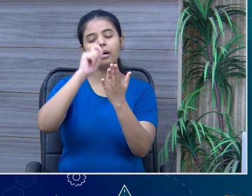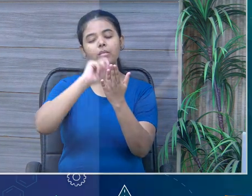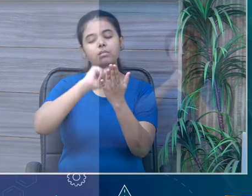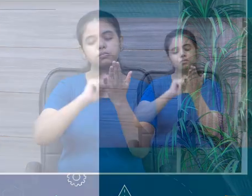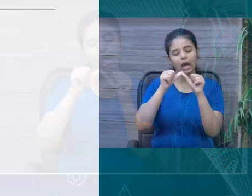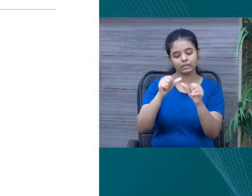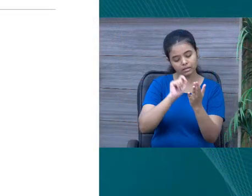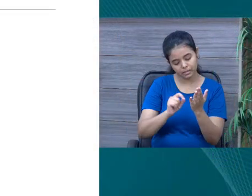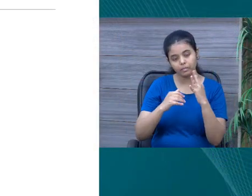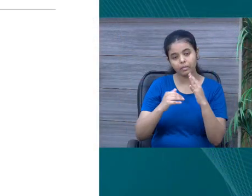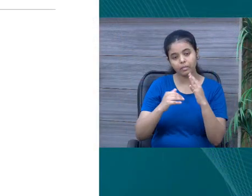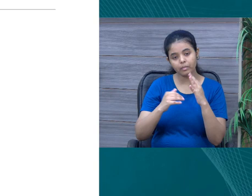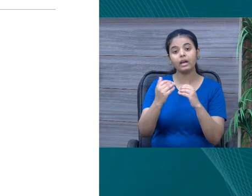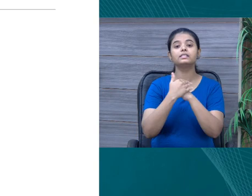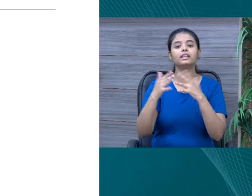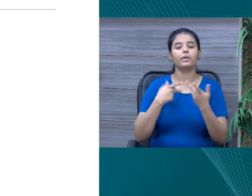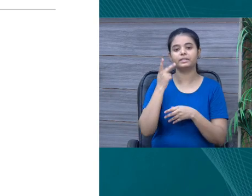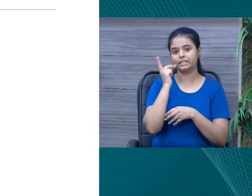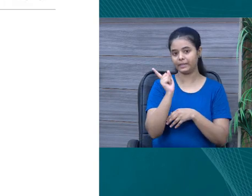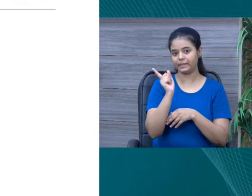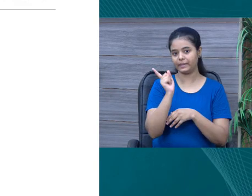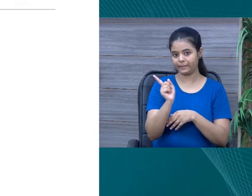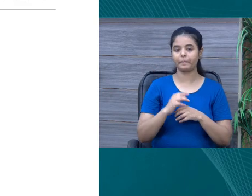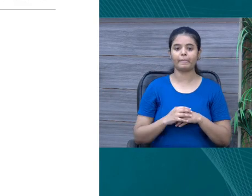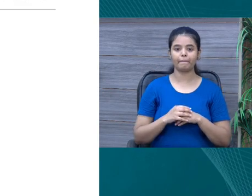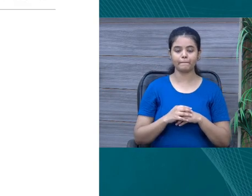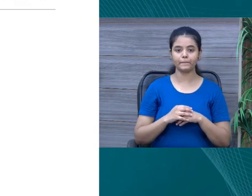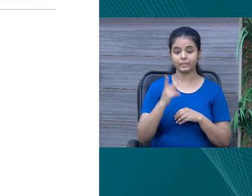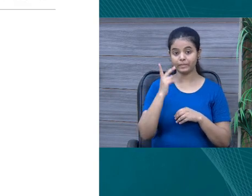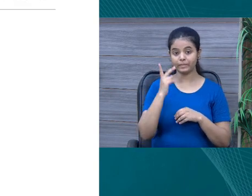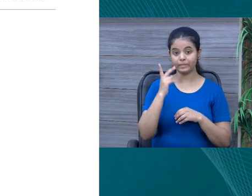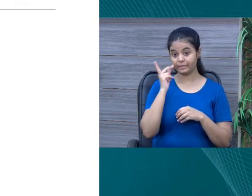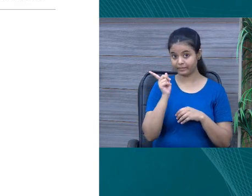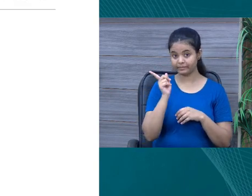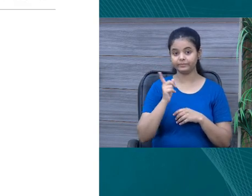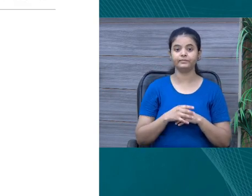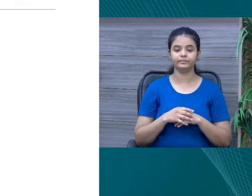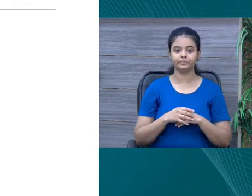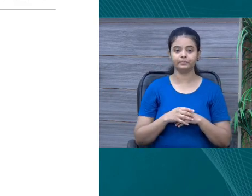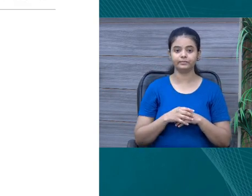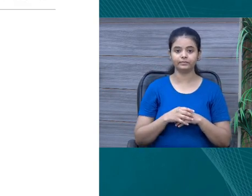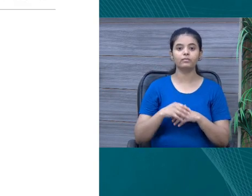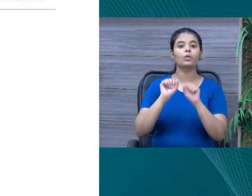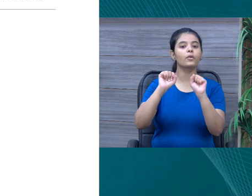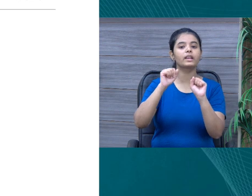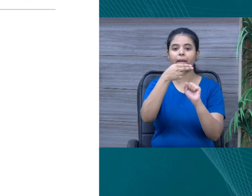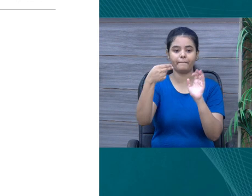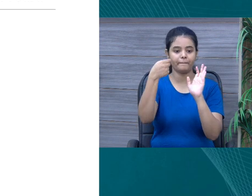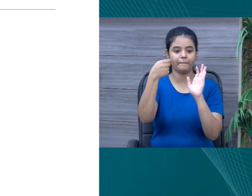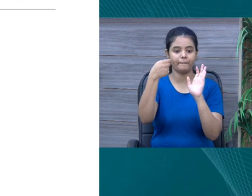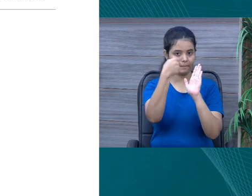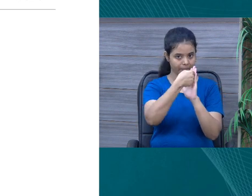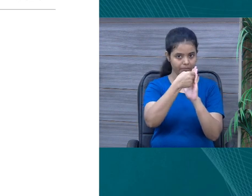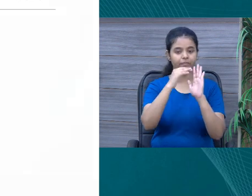answers to all of us. Let's just look at the format. So, this is the format, please write down your name,